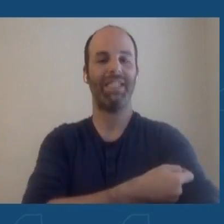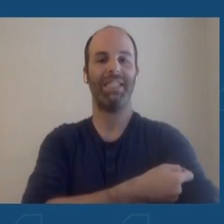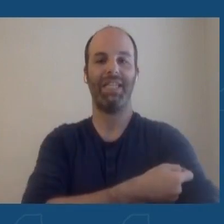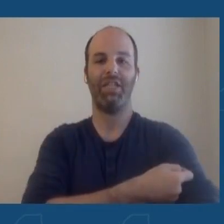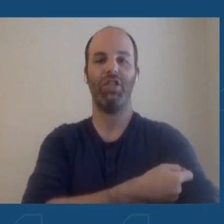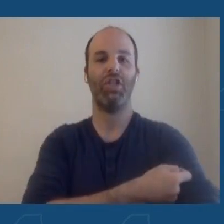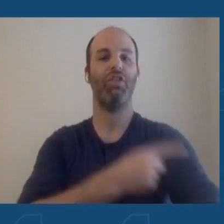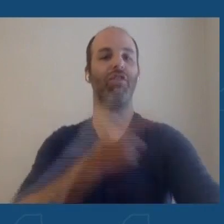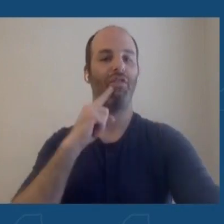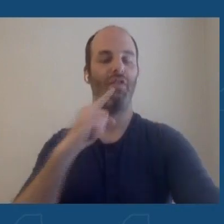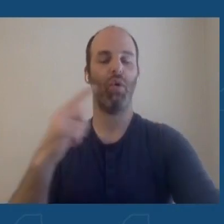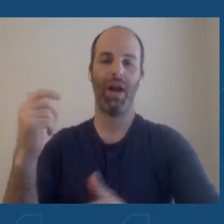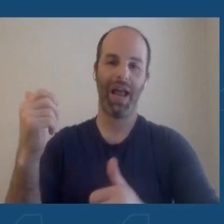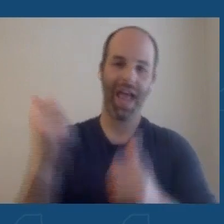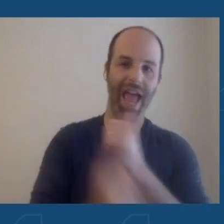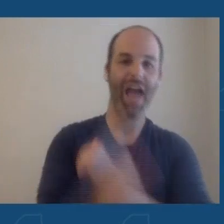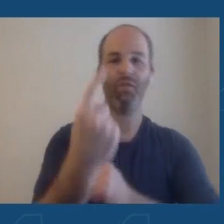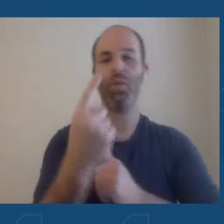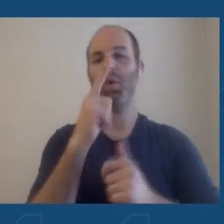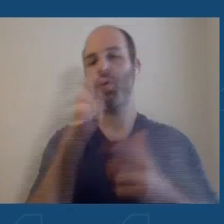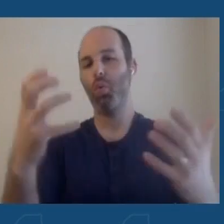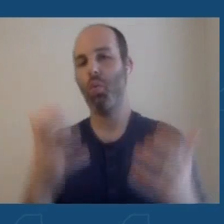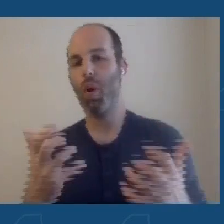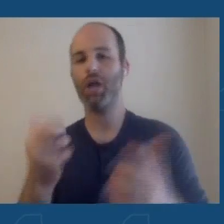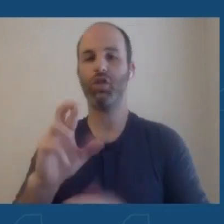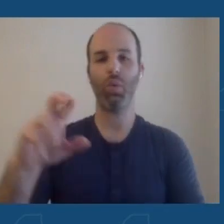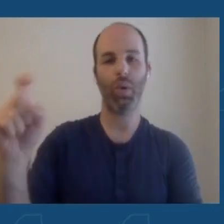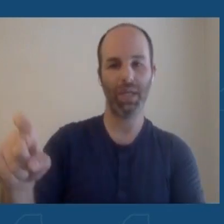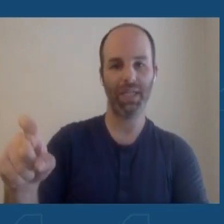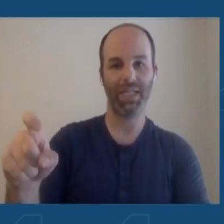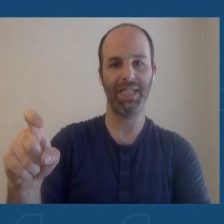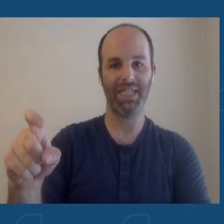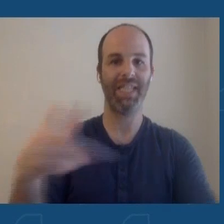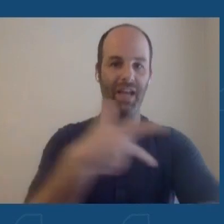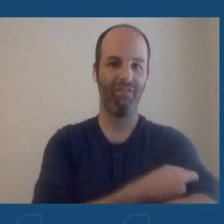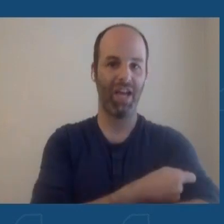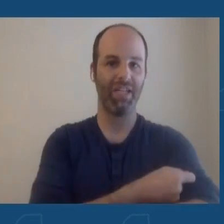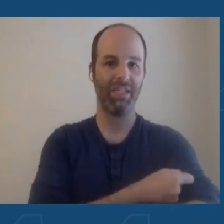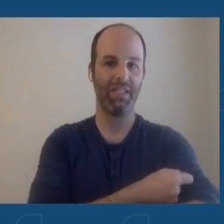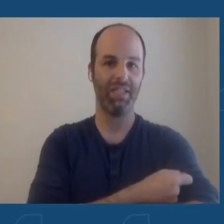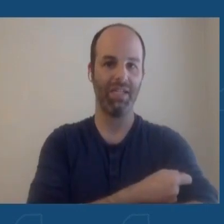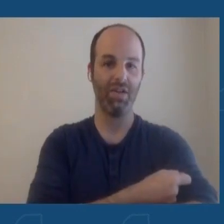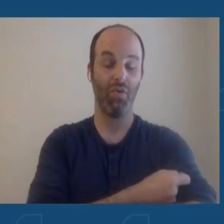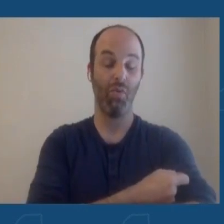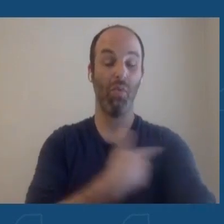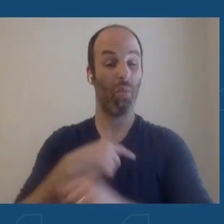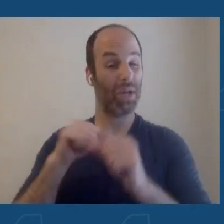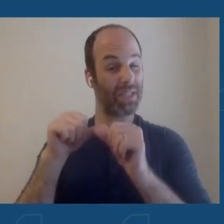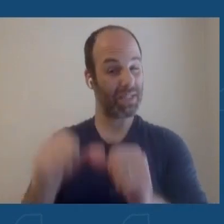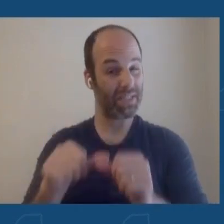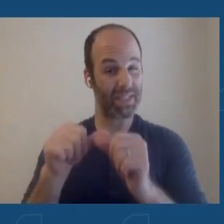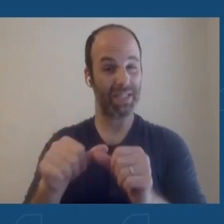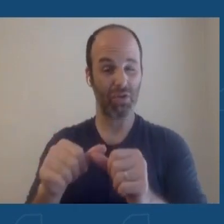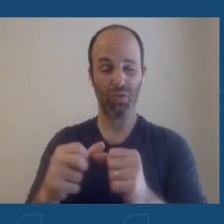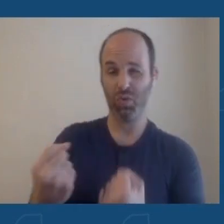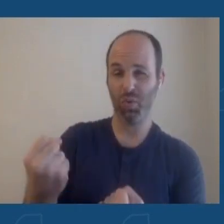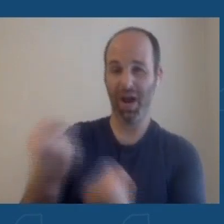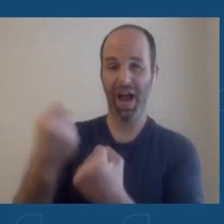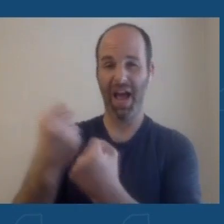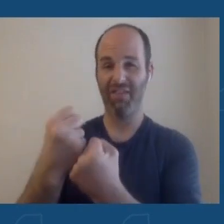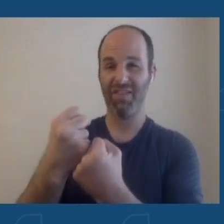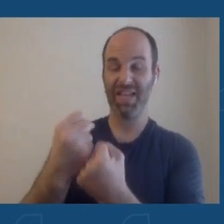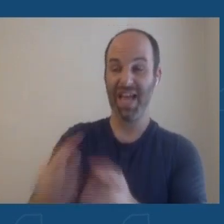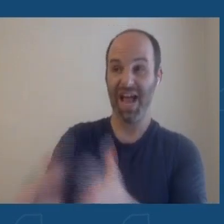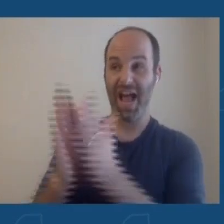everybody who wants or needs a vaccine. We continue to advocate for more vaccine